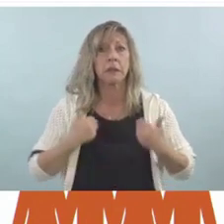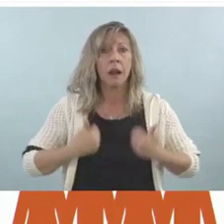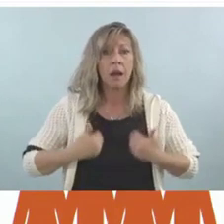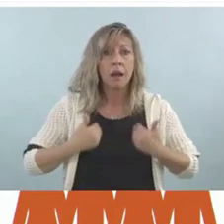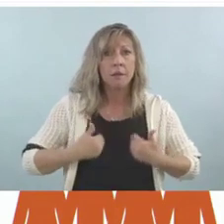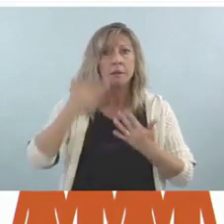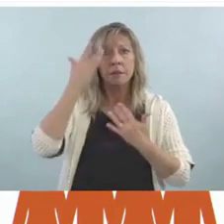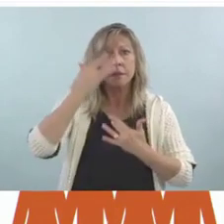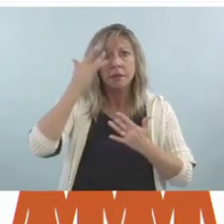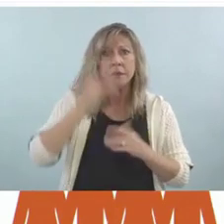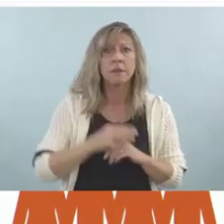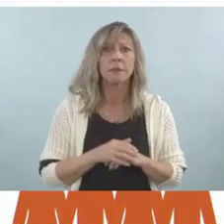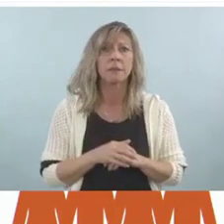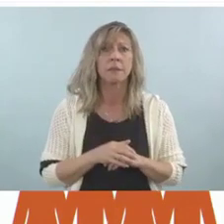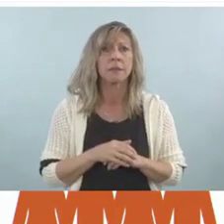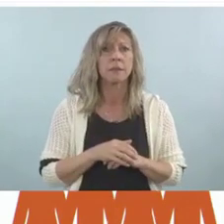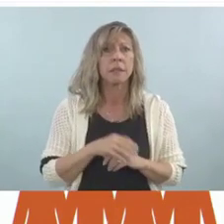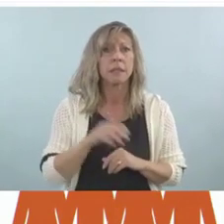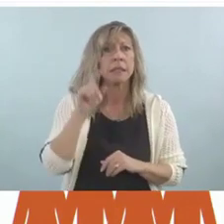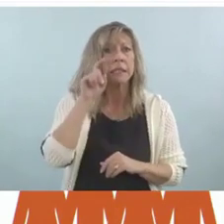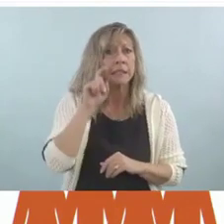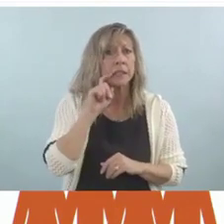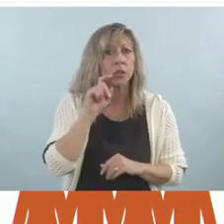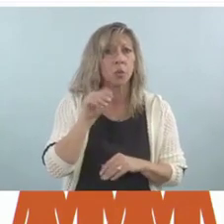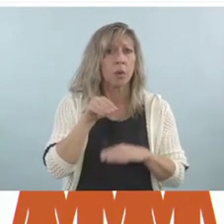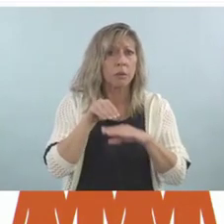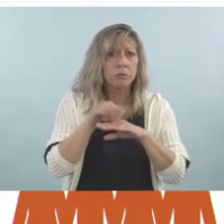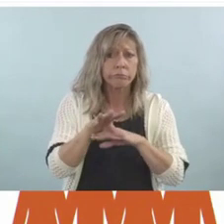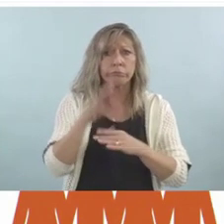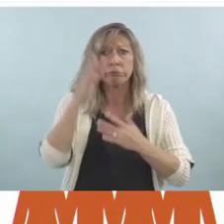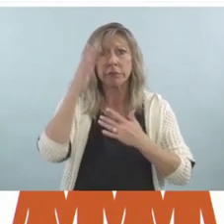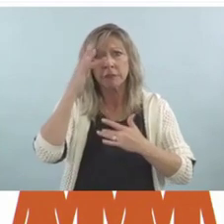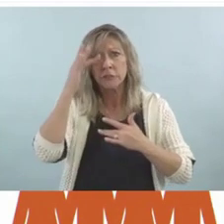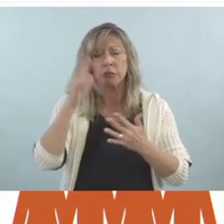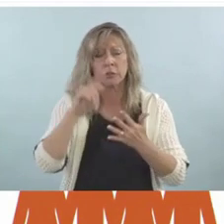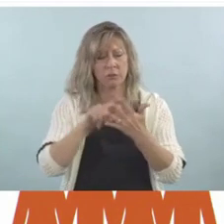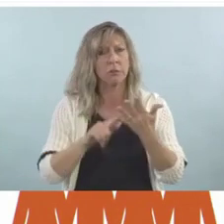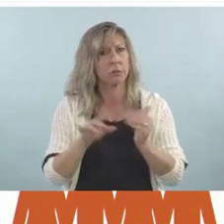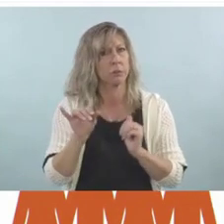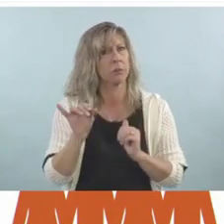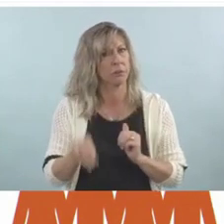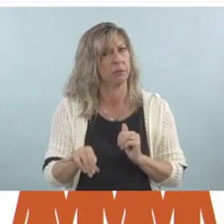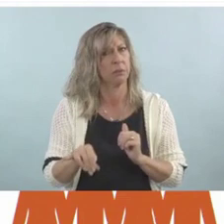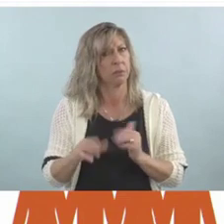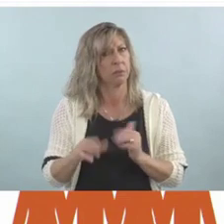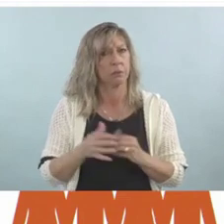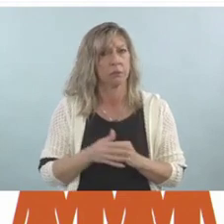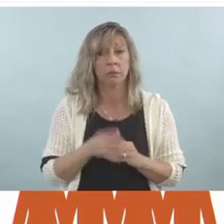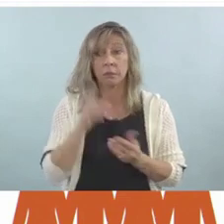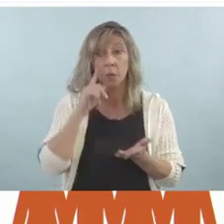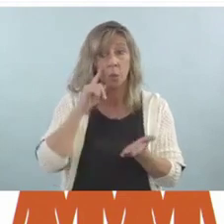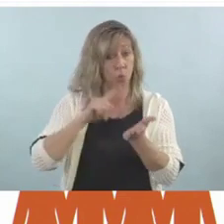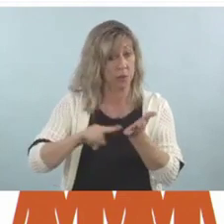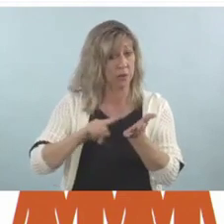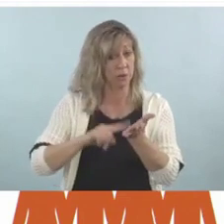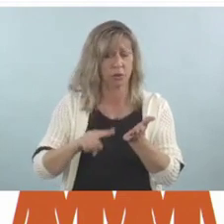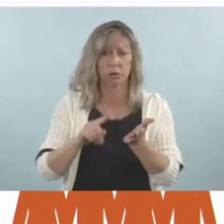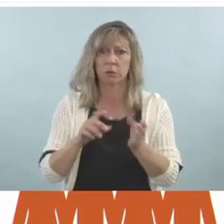sexually transmitted diseases, and so on. The research really is profound.